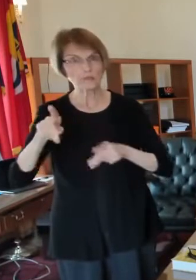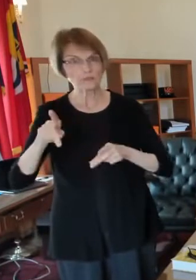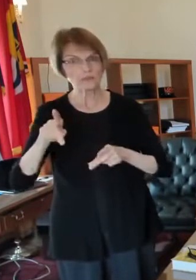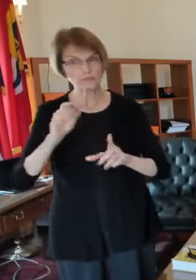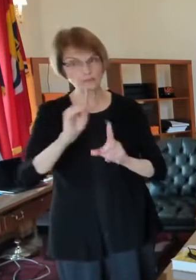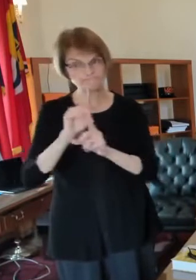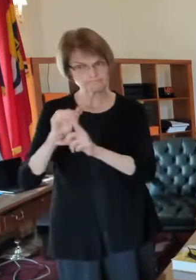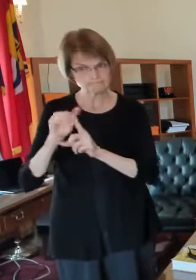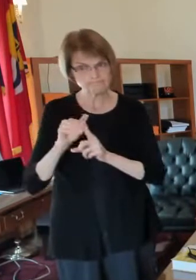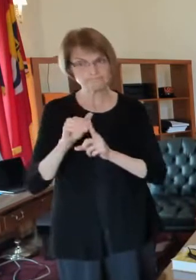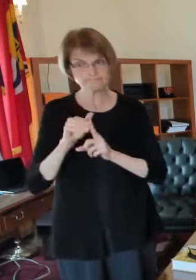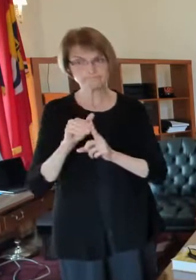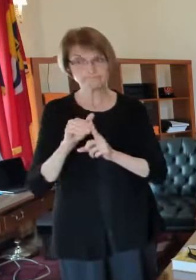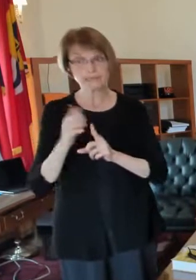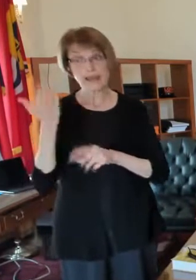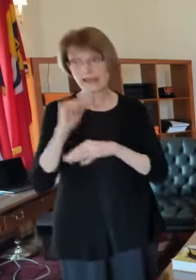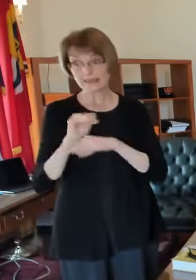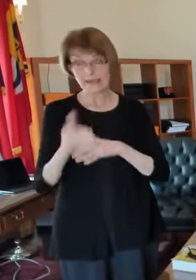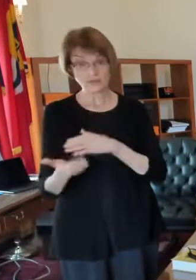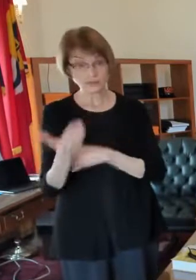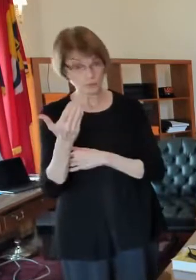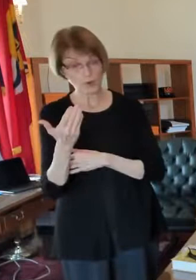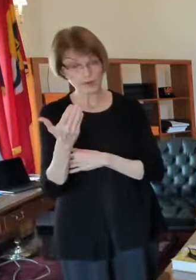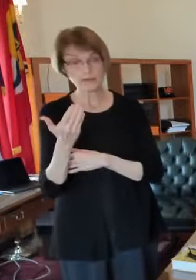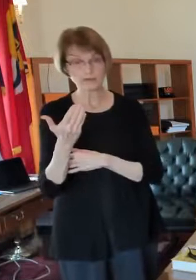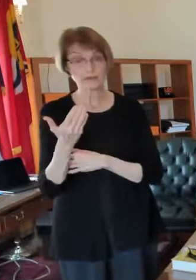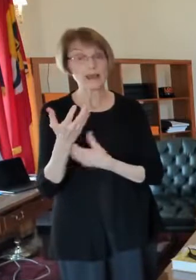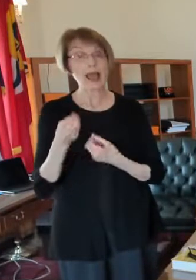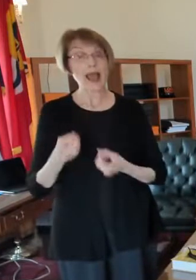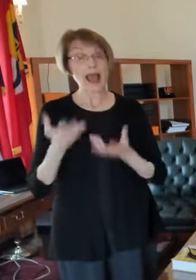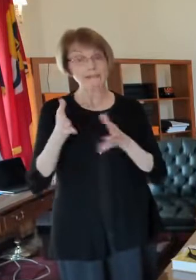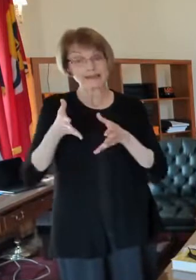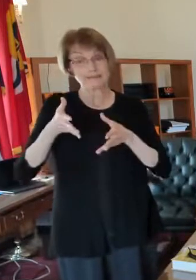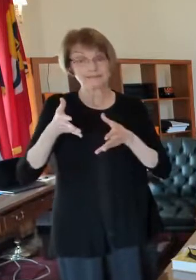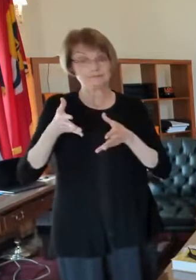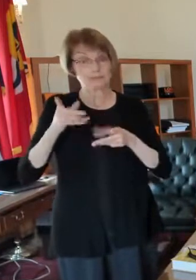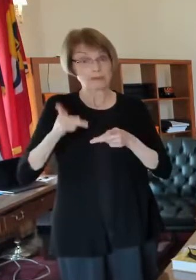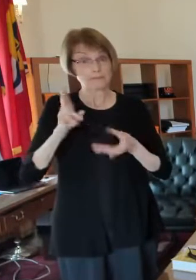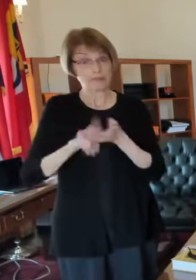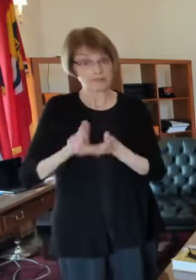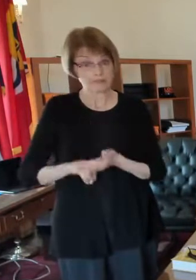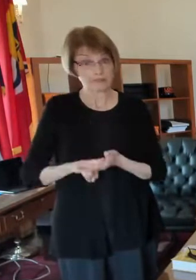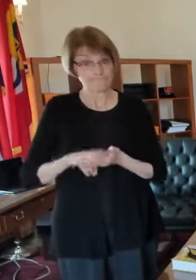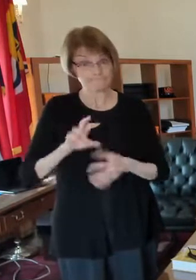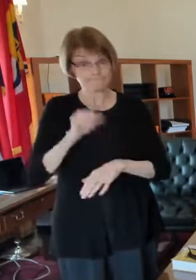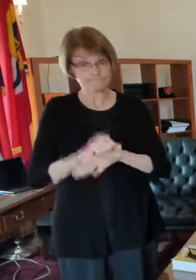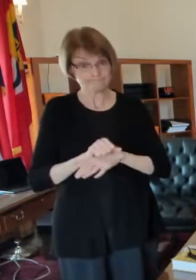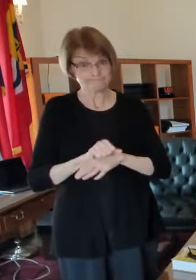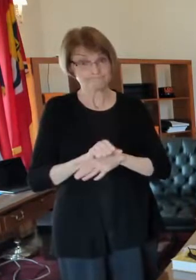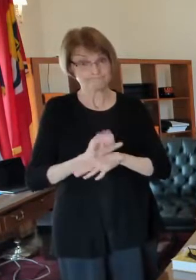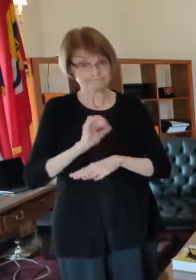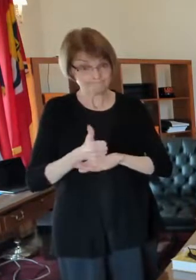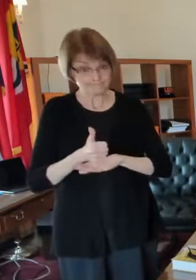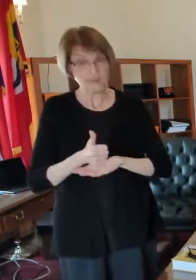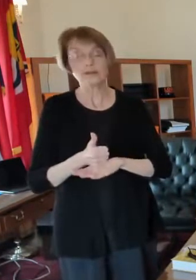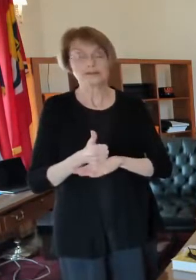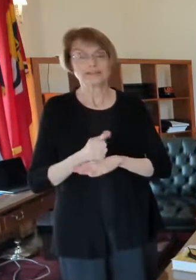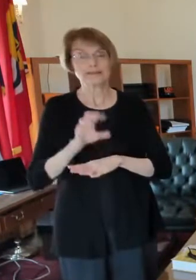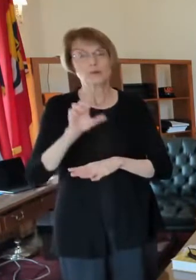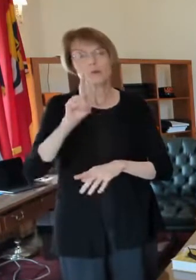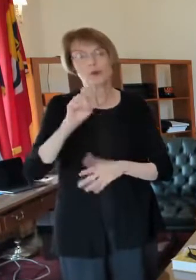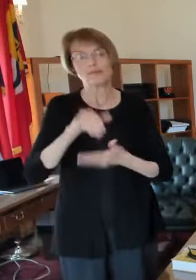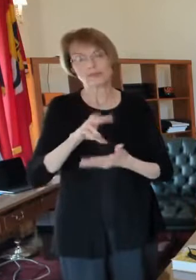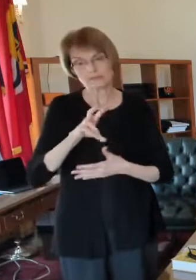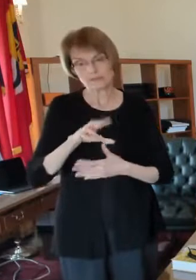as of last night or this morning we had about 1600 signed up and another uh we were expecting